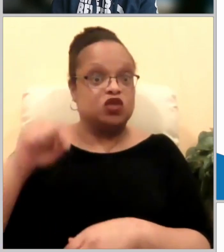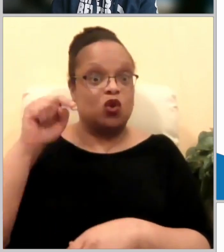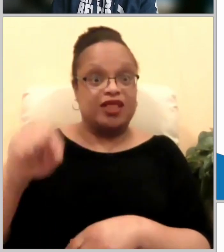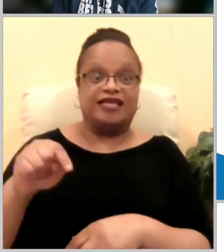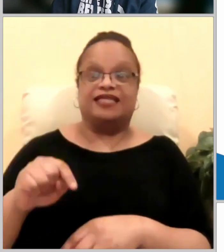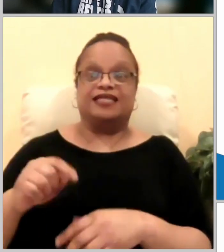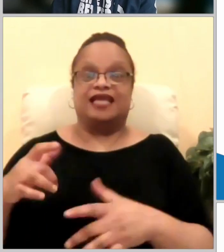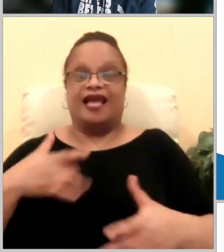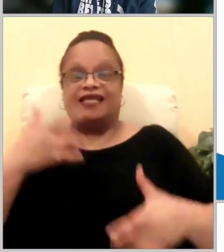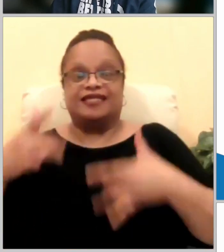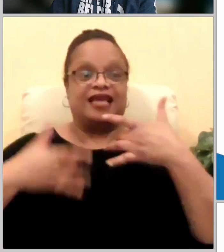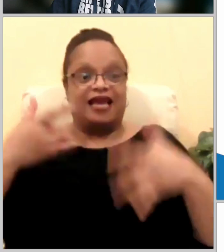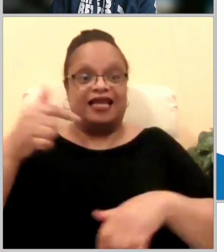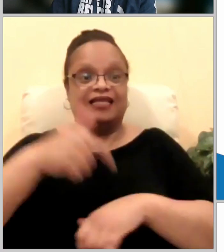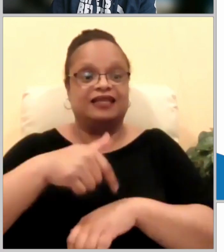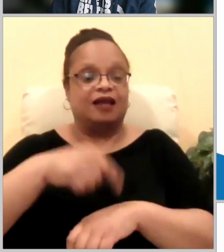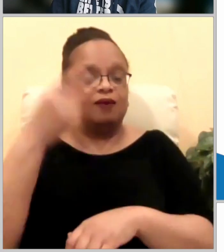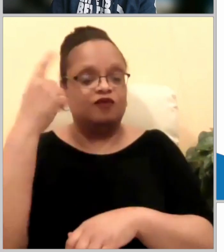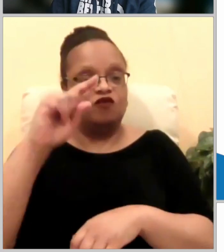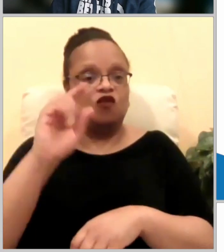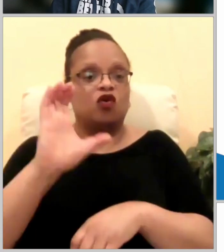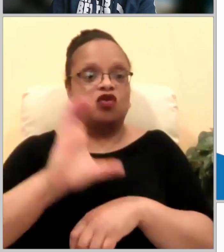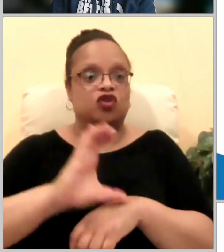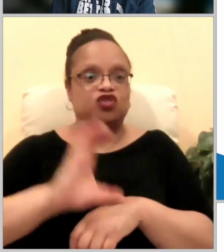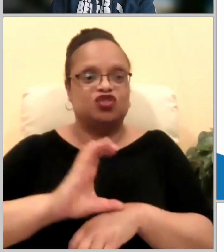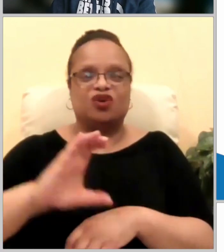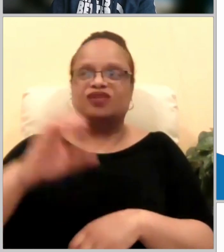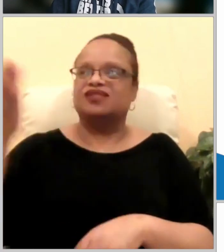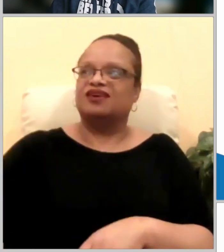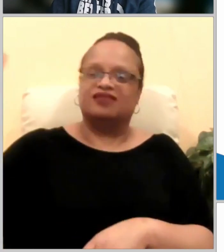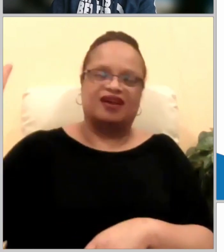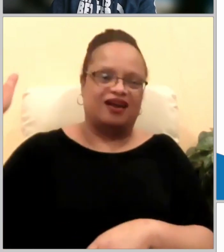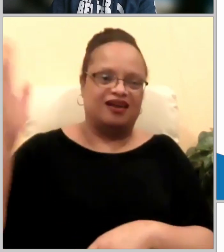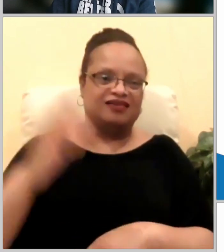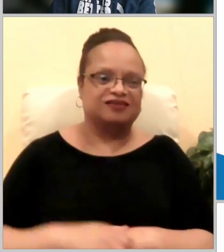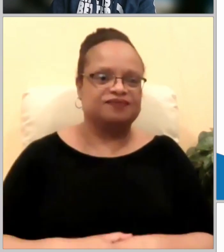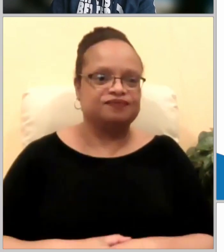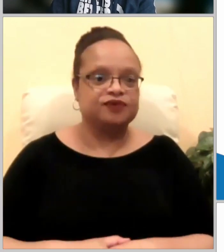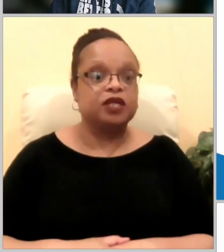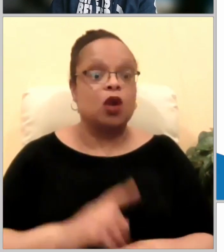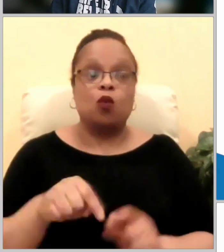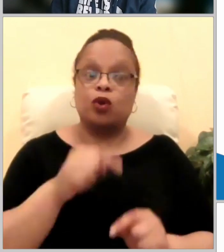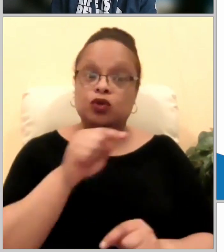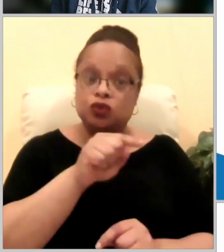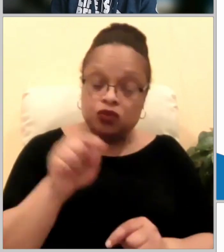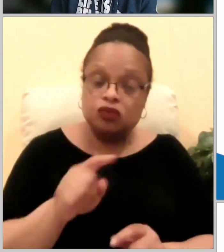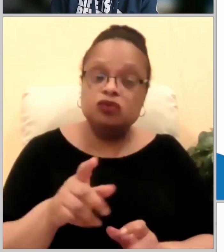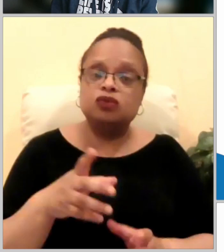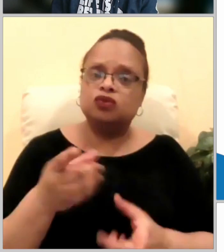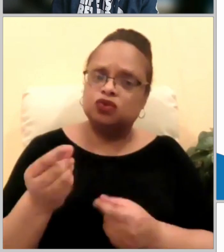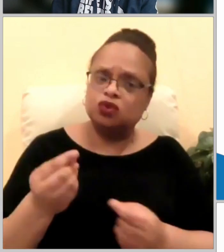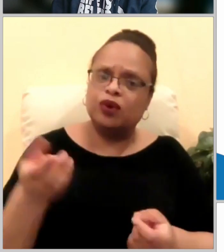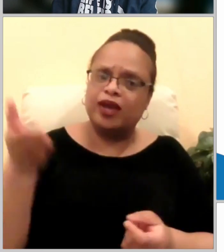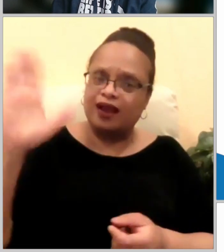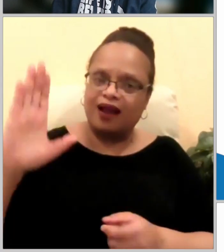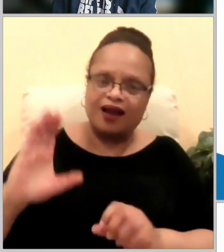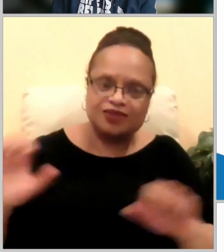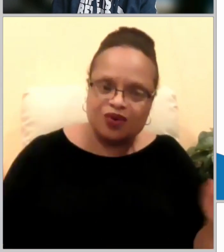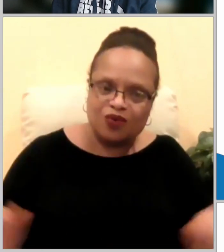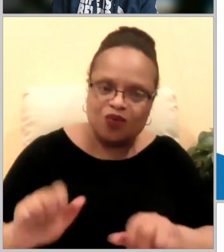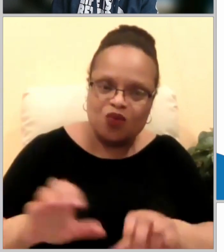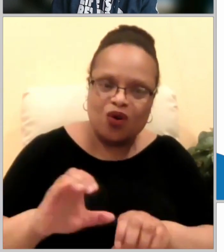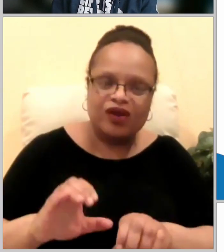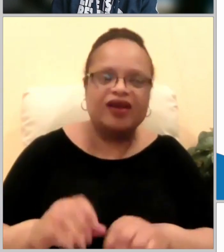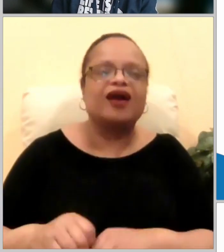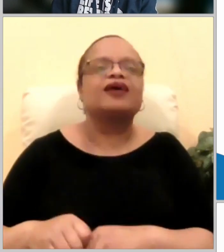moment for the lord's church and when you're doing the work of the lord it will be completely evident because god's hand